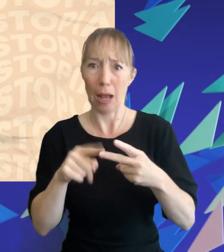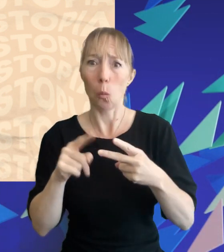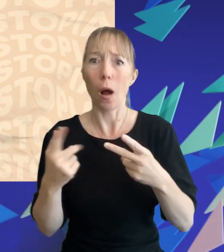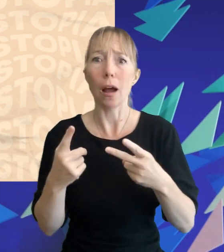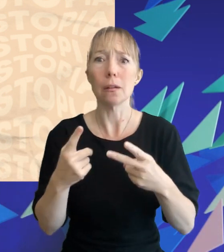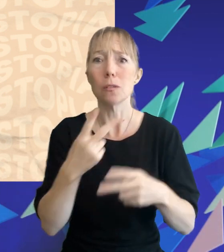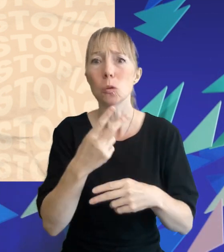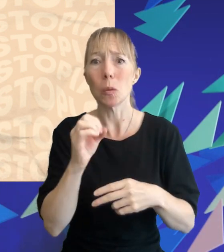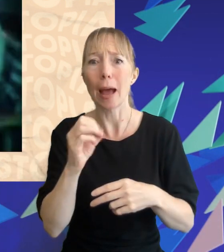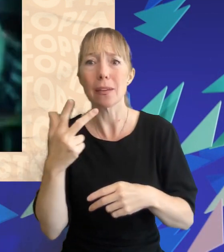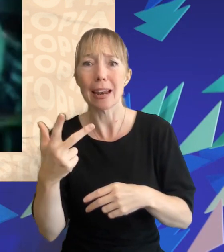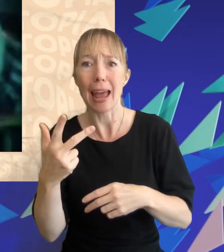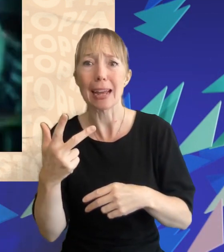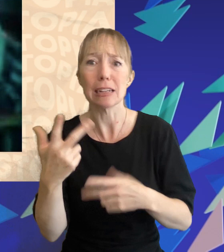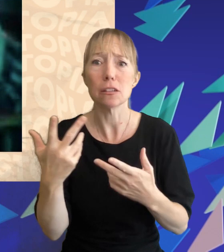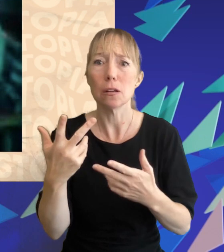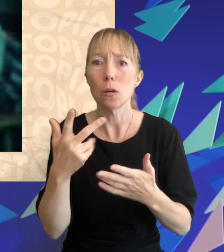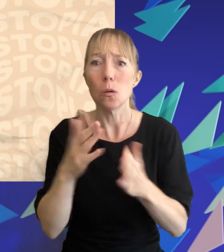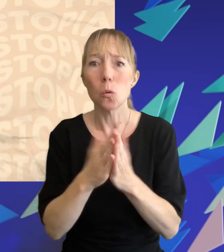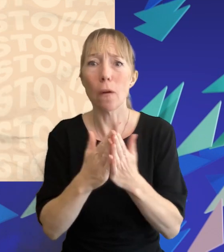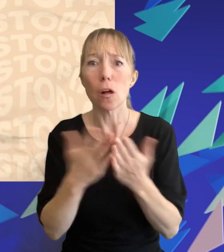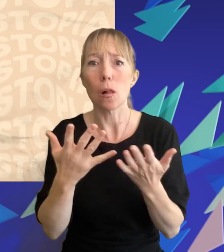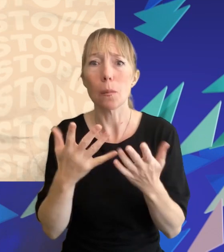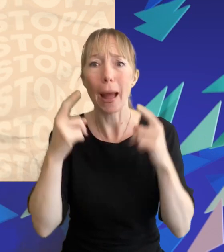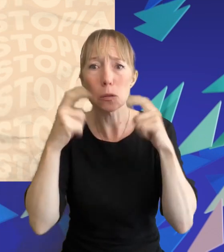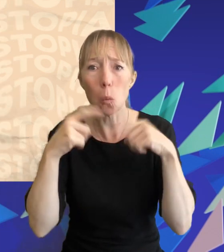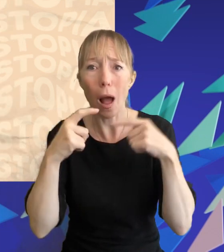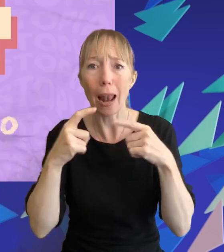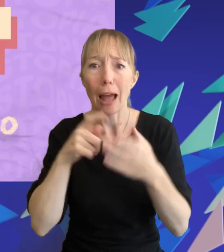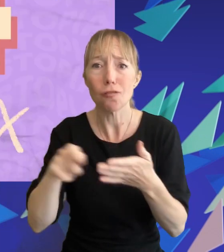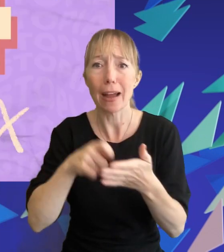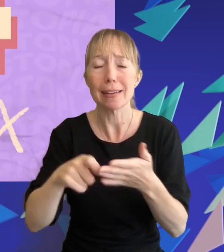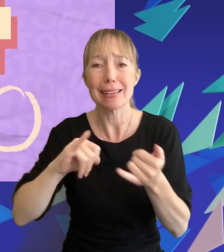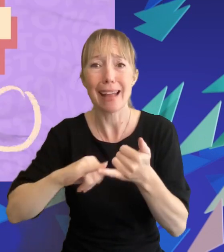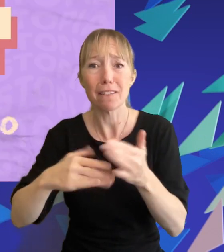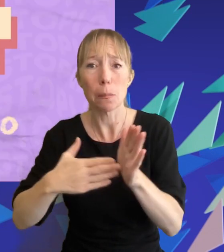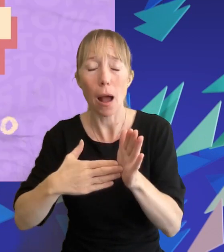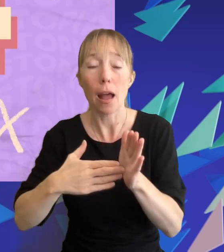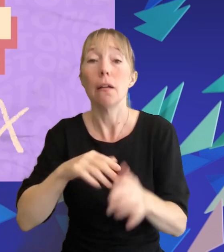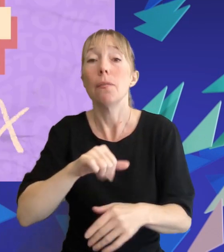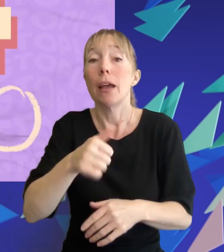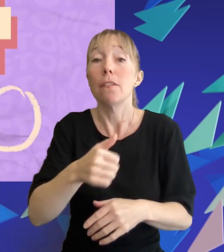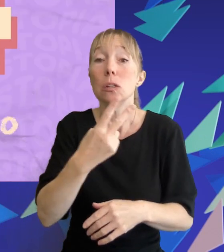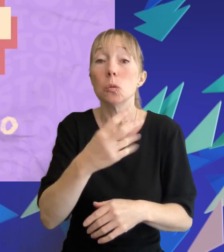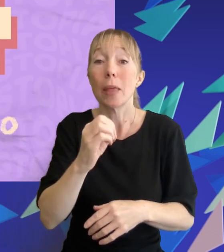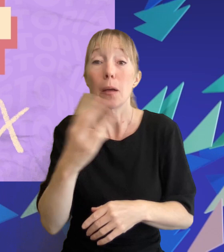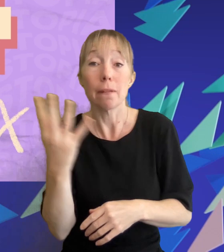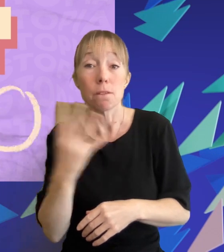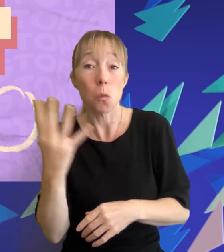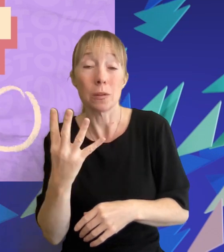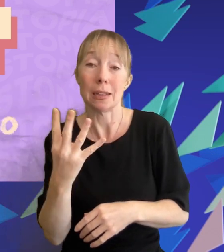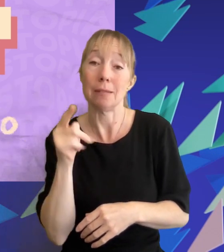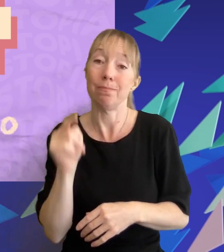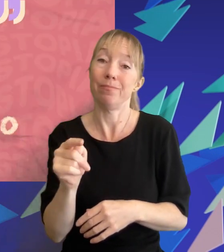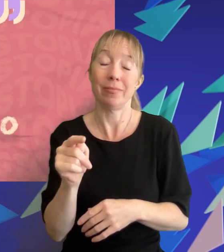novel by none other than twilight creator herself stephanie meyer but then 2014 came into the picture and can be